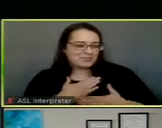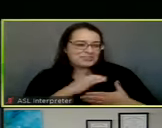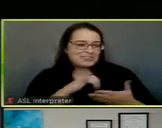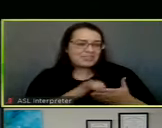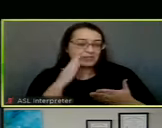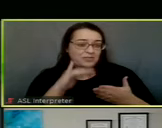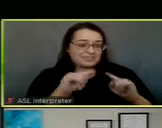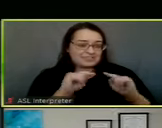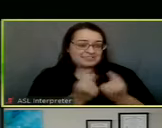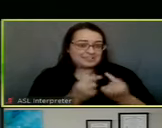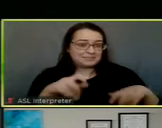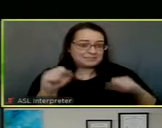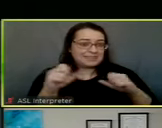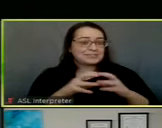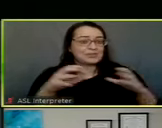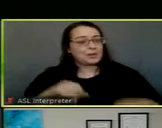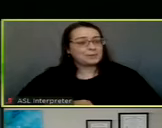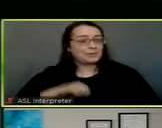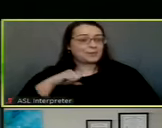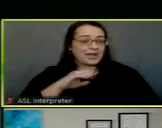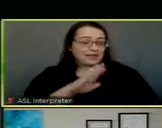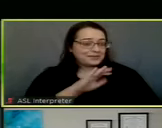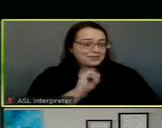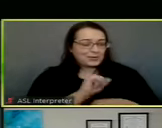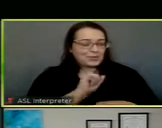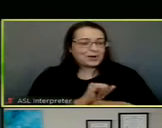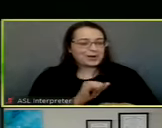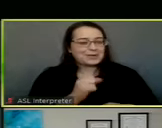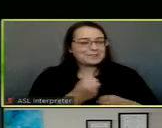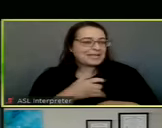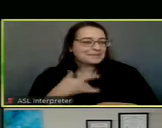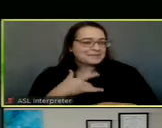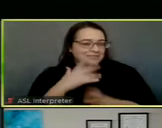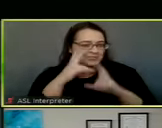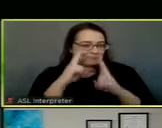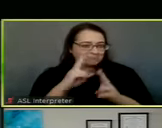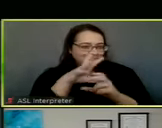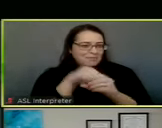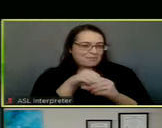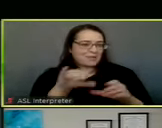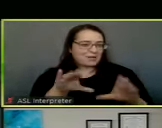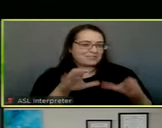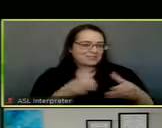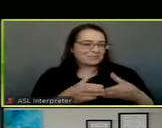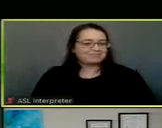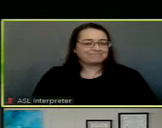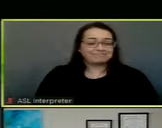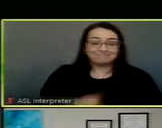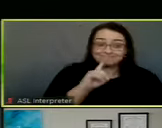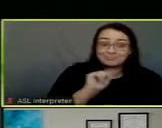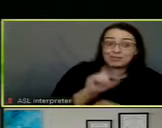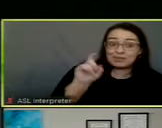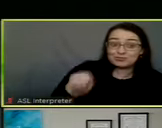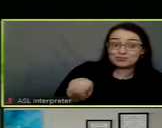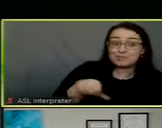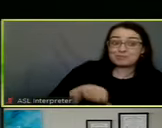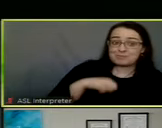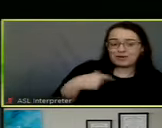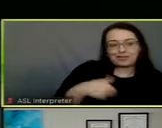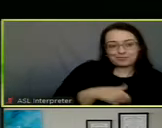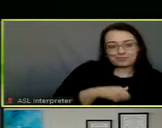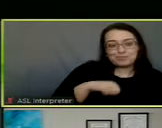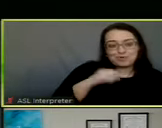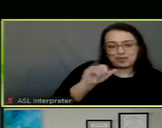the team takes a lot of pride in the work they do. It makes me very honored to be a part of that team. Yeah, they should. But we're proud of them, too.